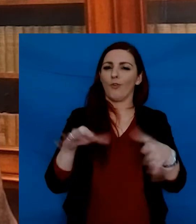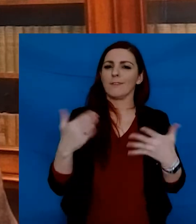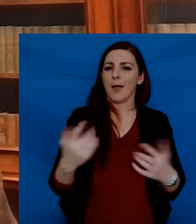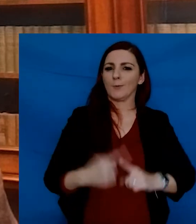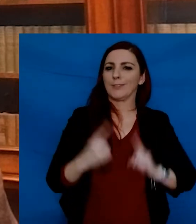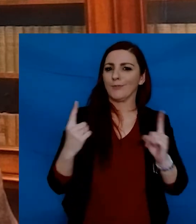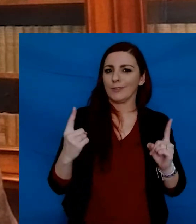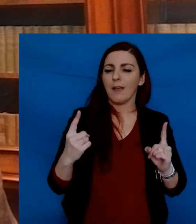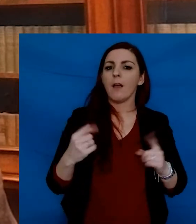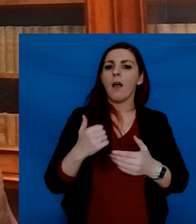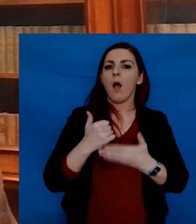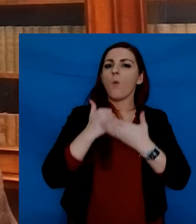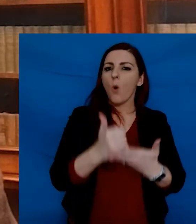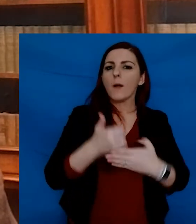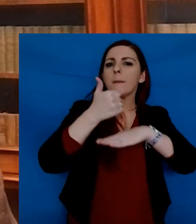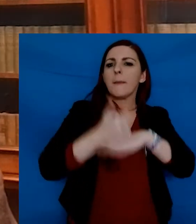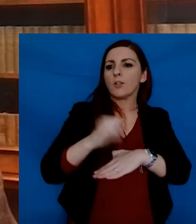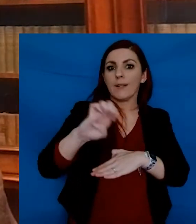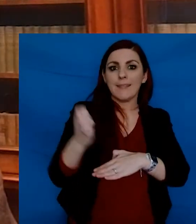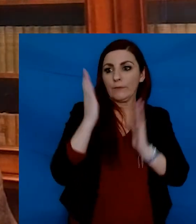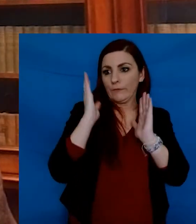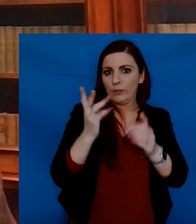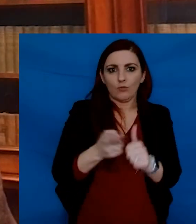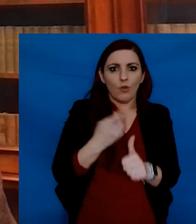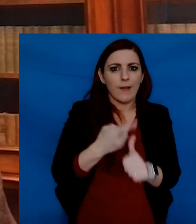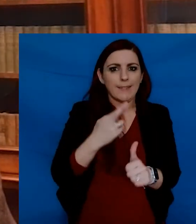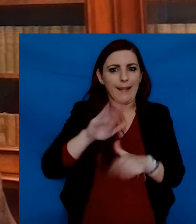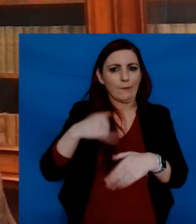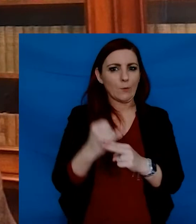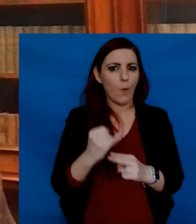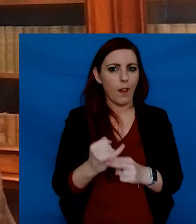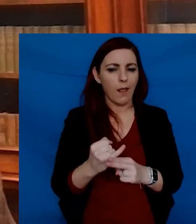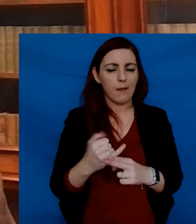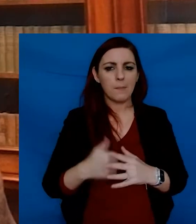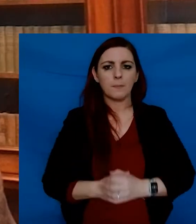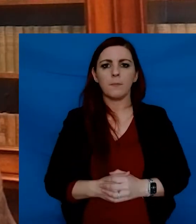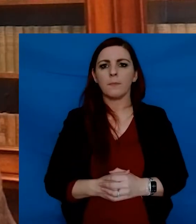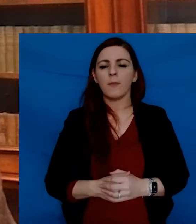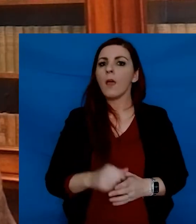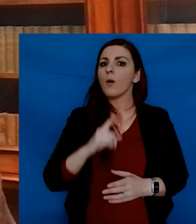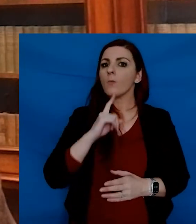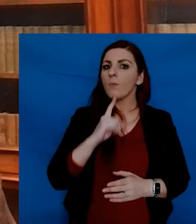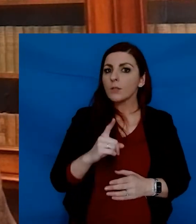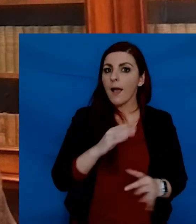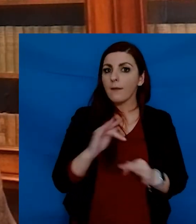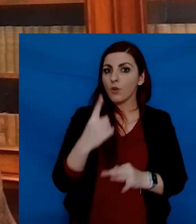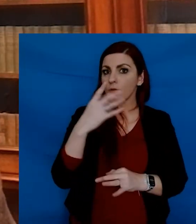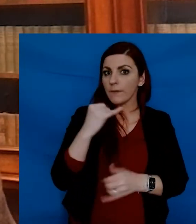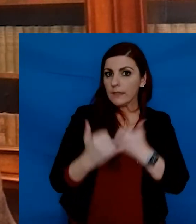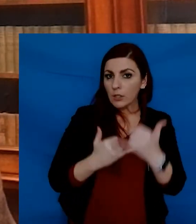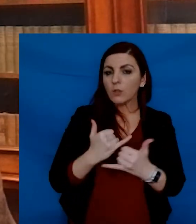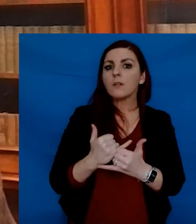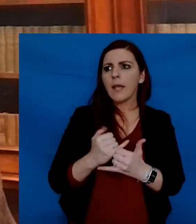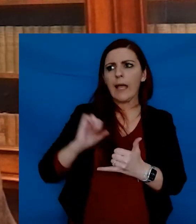Of course, these days, Exhibition Awards are based on the exams that you've already written as you leave secondary school. But, after